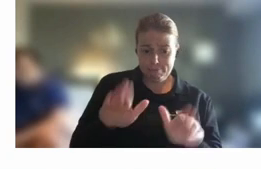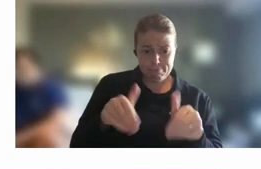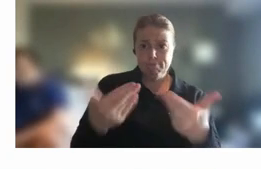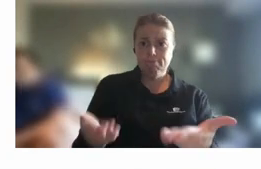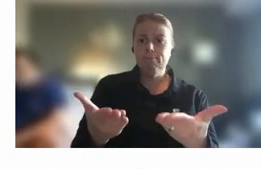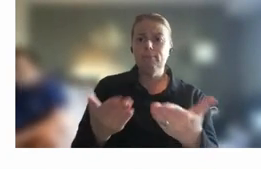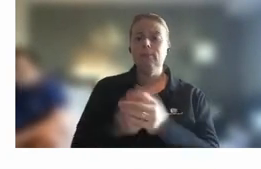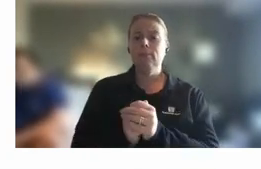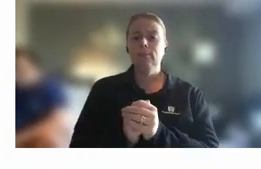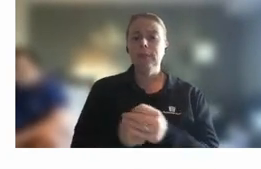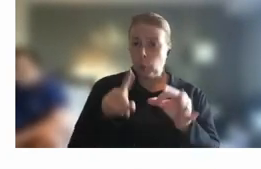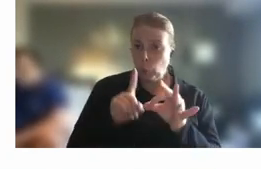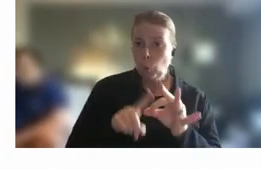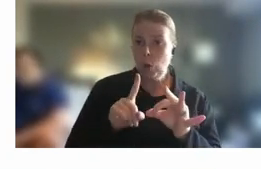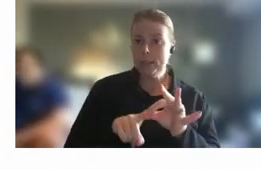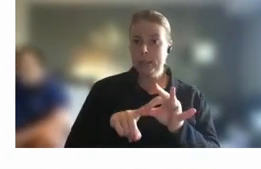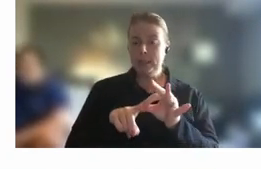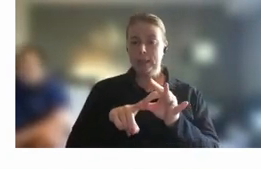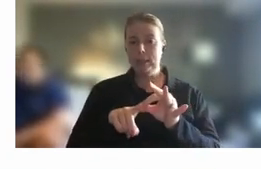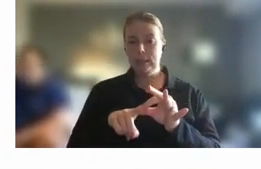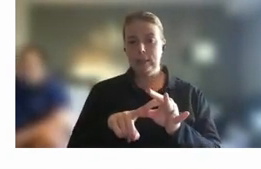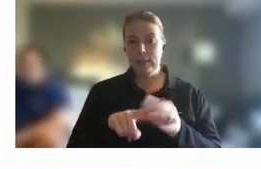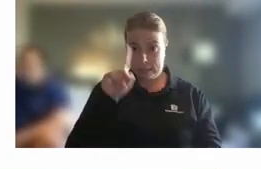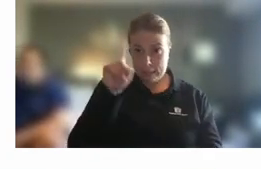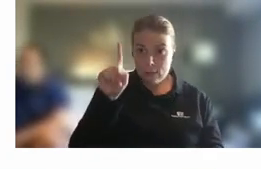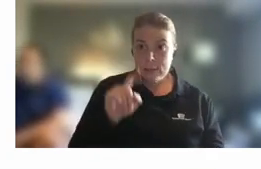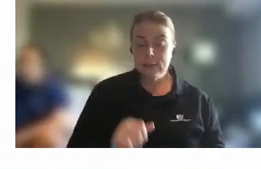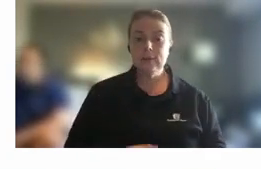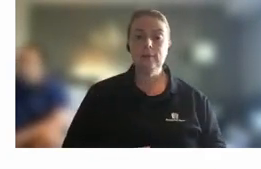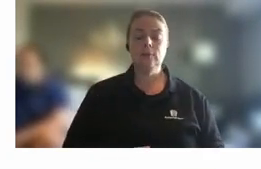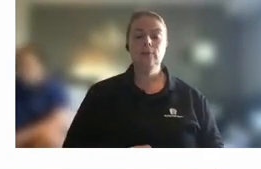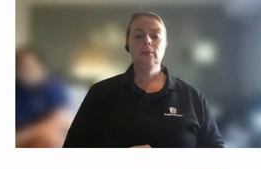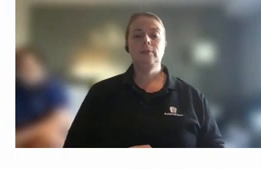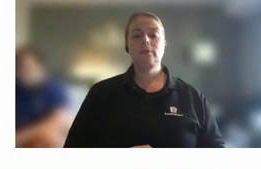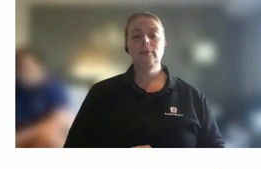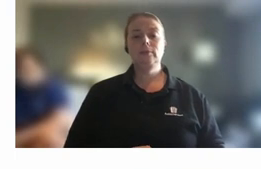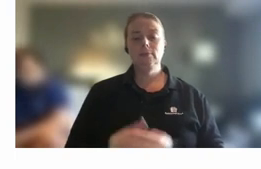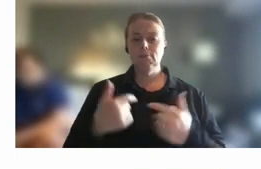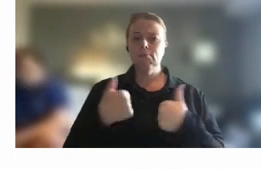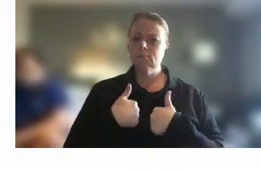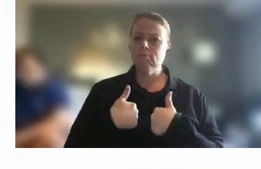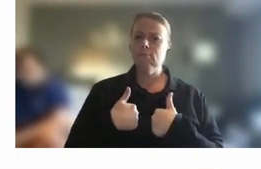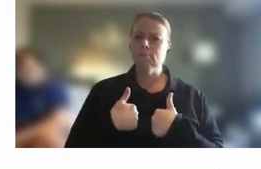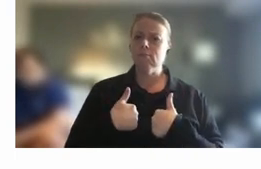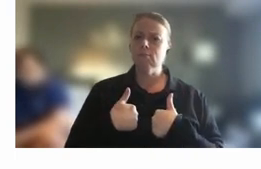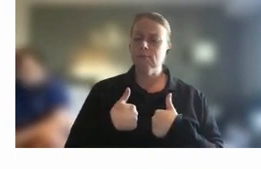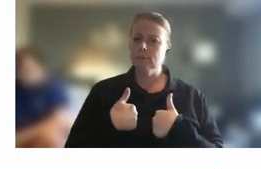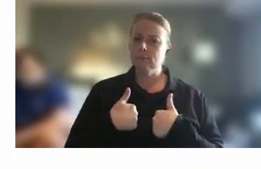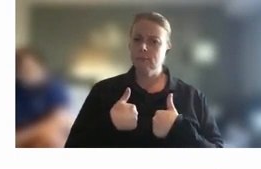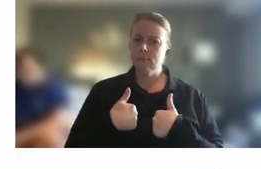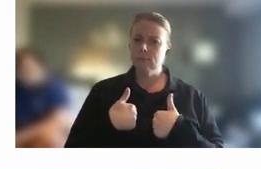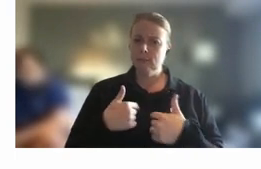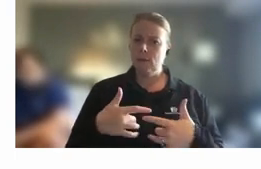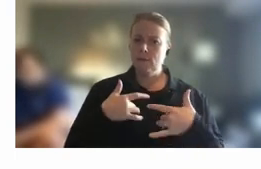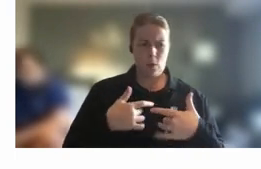quality and its currency and and you know i do um take that that responsibility very